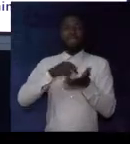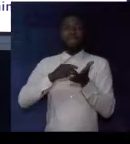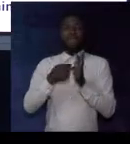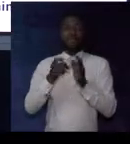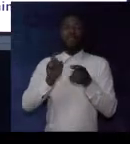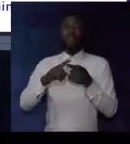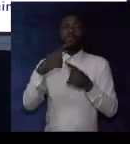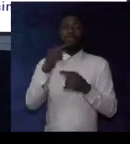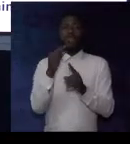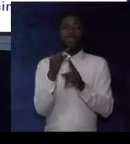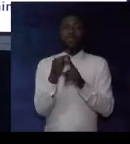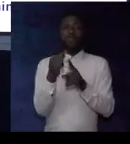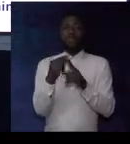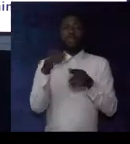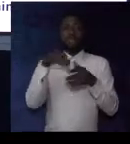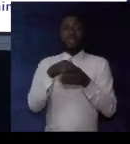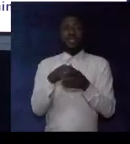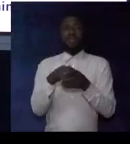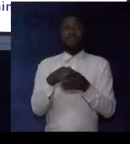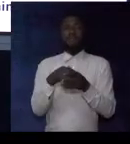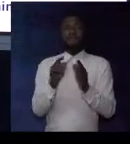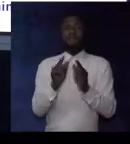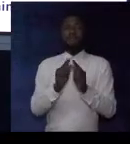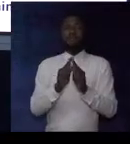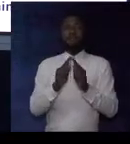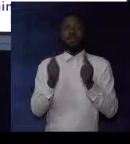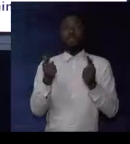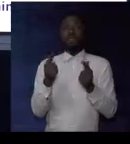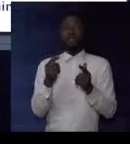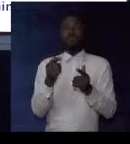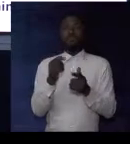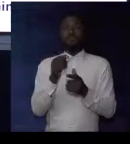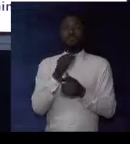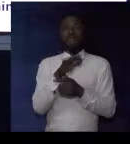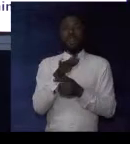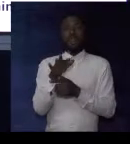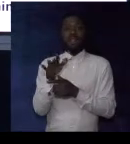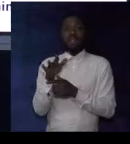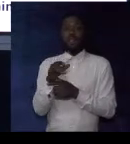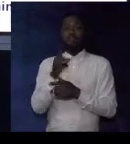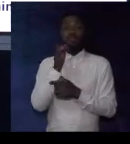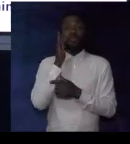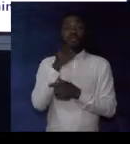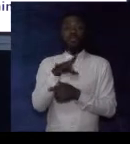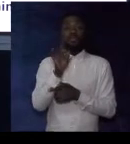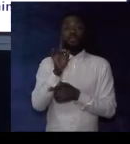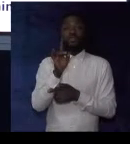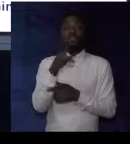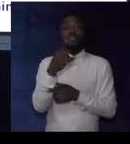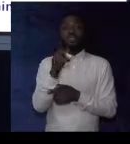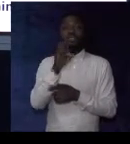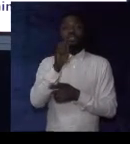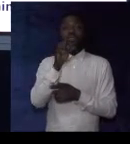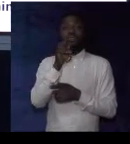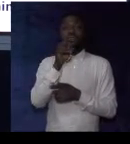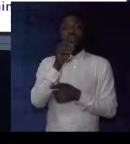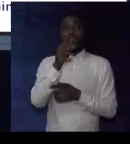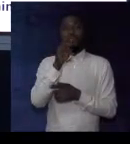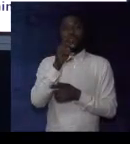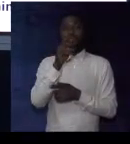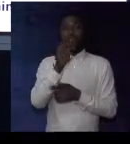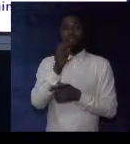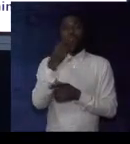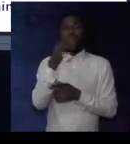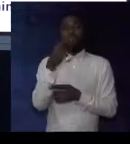meaning to the world in bold. Bold letters. That means you are going to choose the synonyms